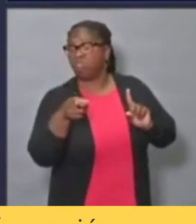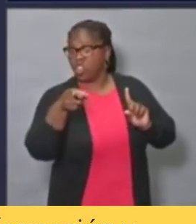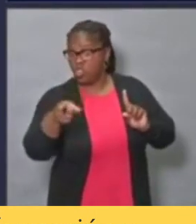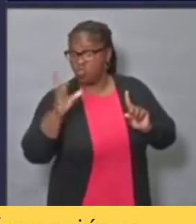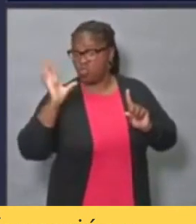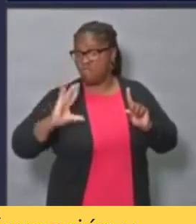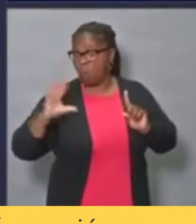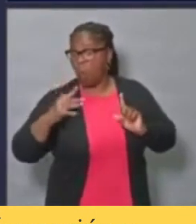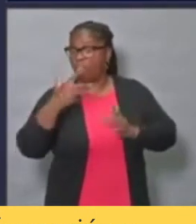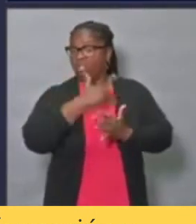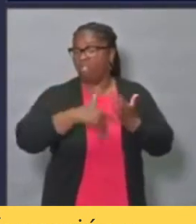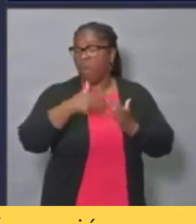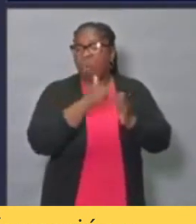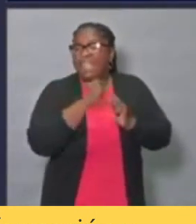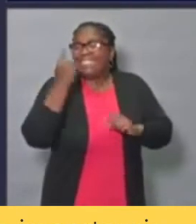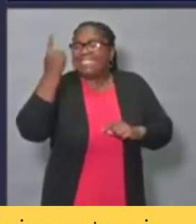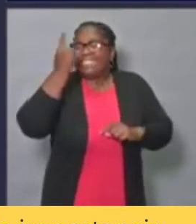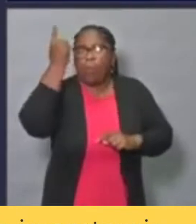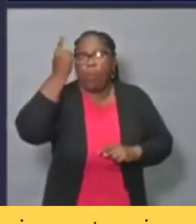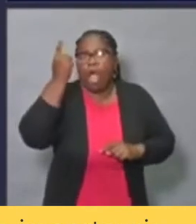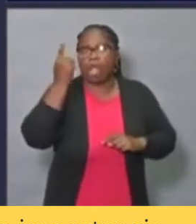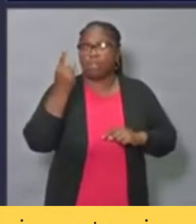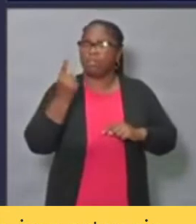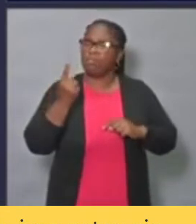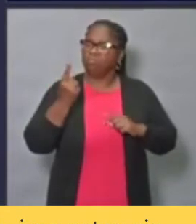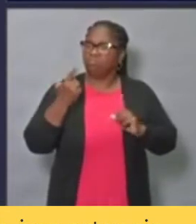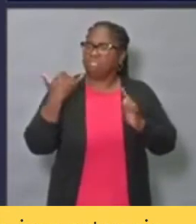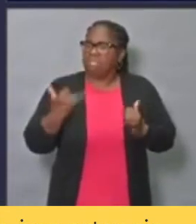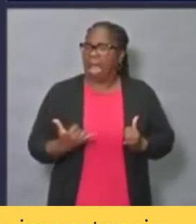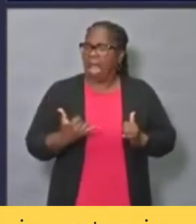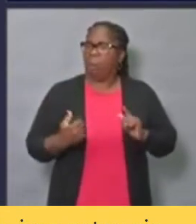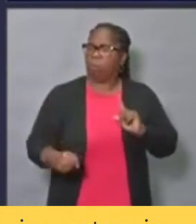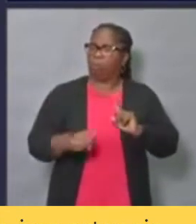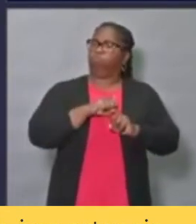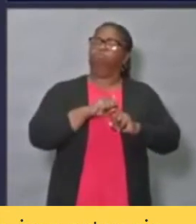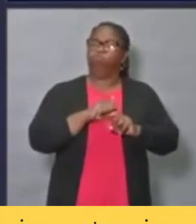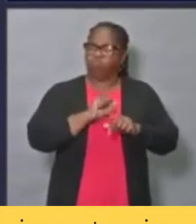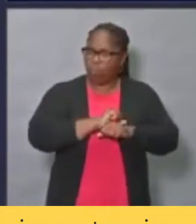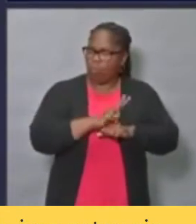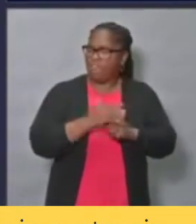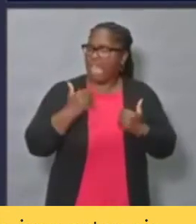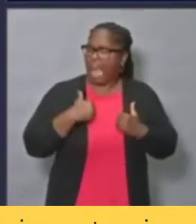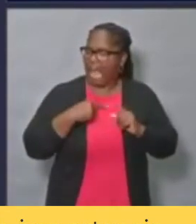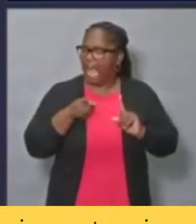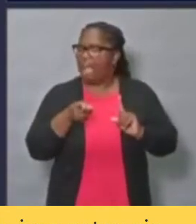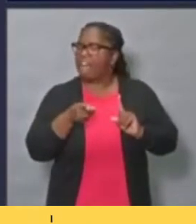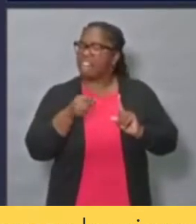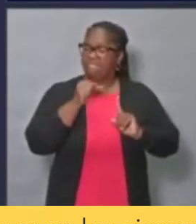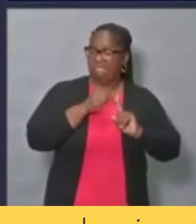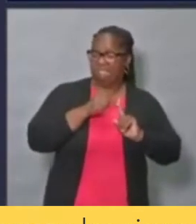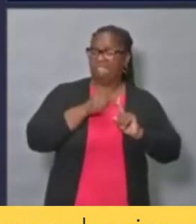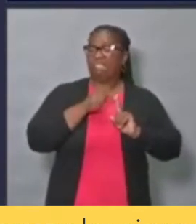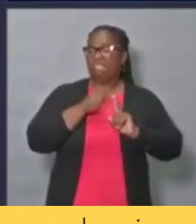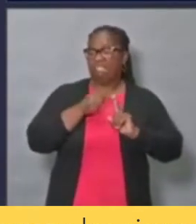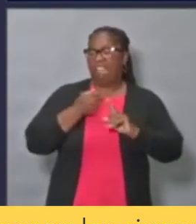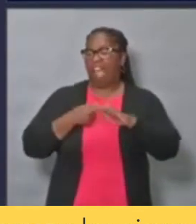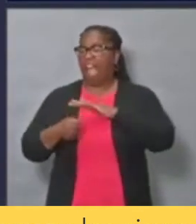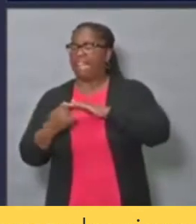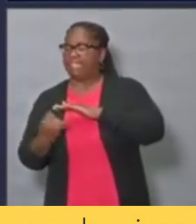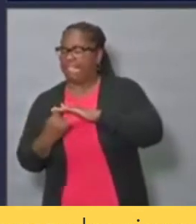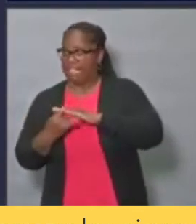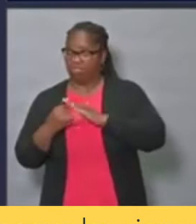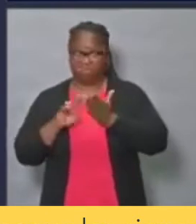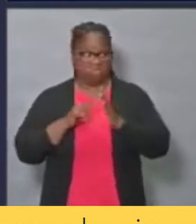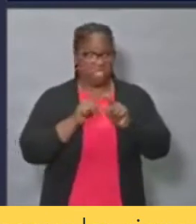them information and education so they can understand their risk, the importance of adhering to the quarantine